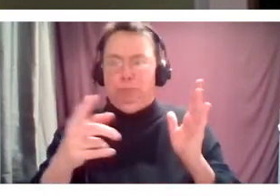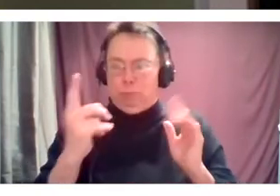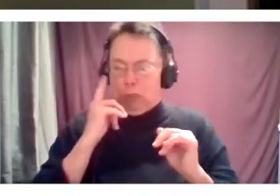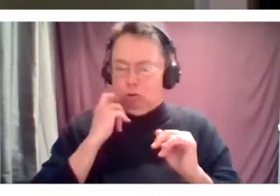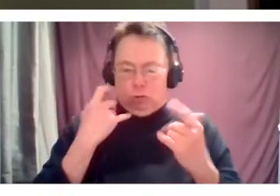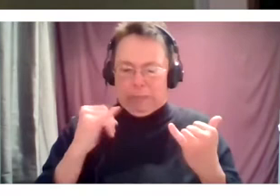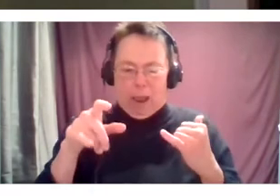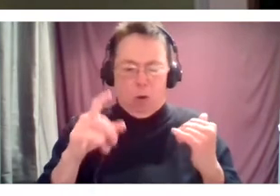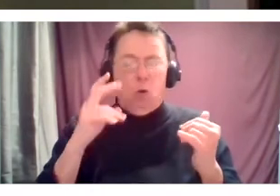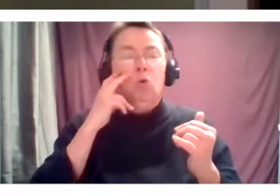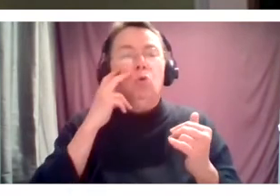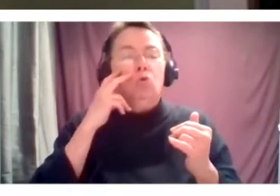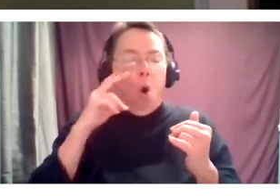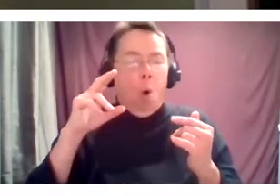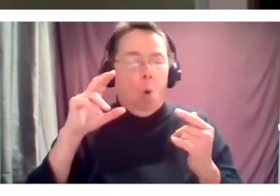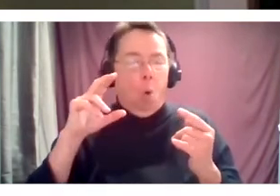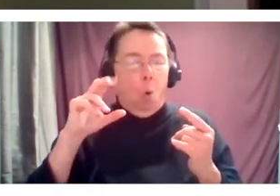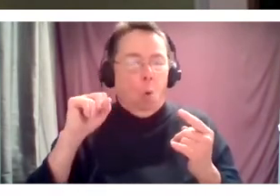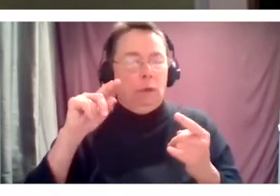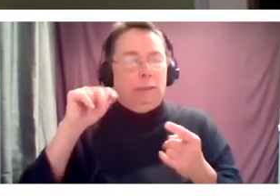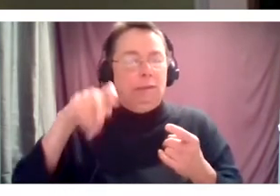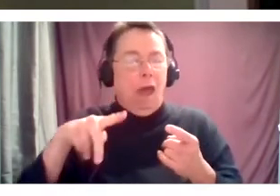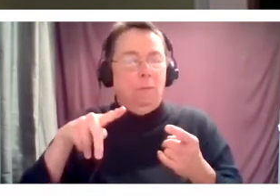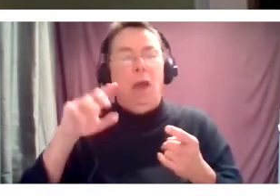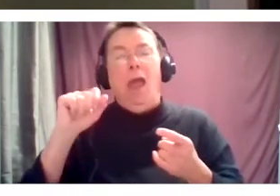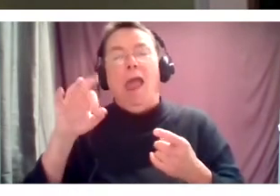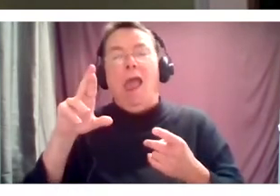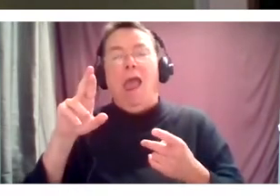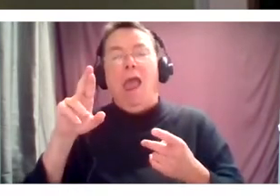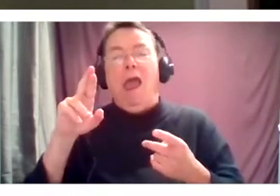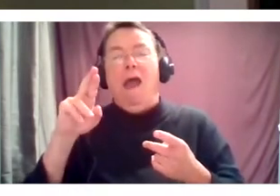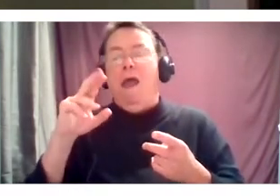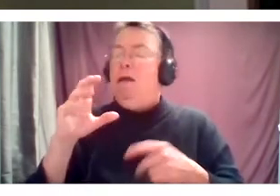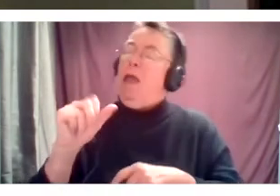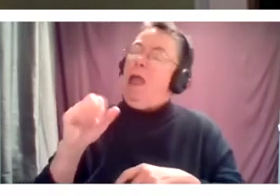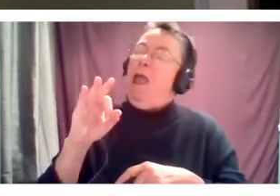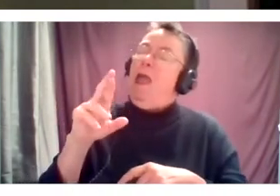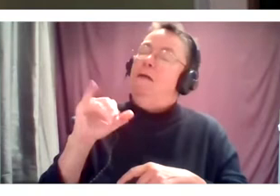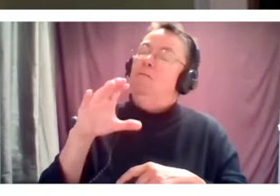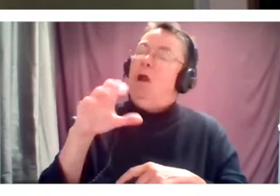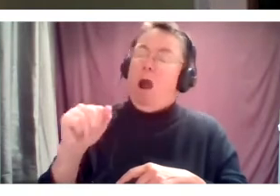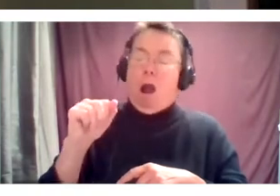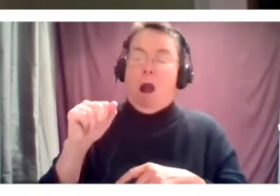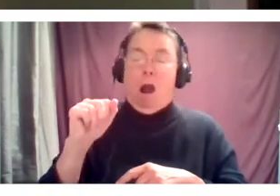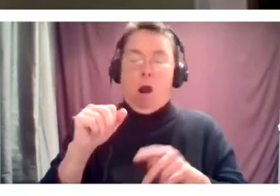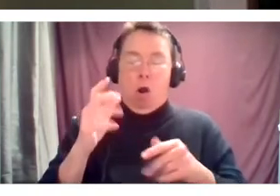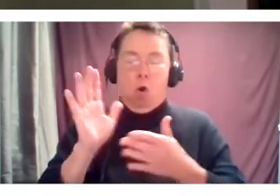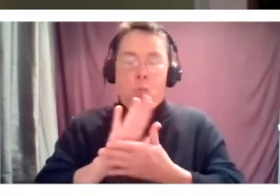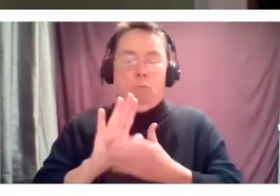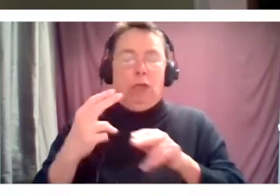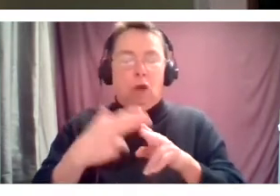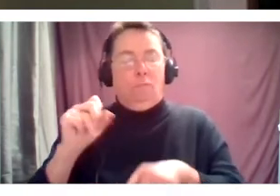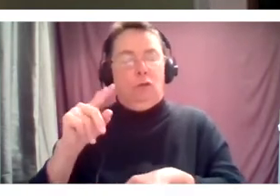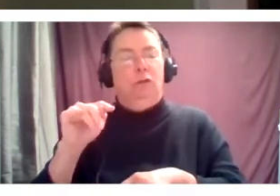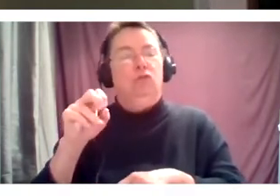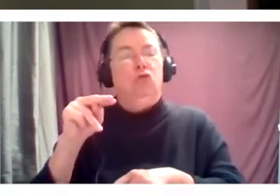Step Africa's premier work, Stono, which was about the Stono Rebellion, followed by our Time Machine, which is